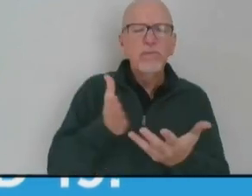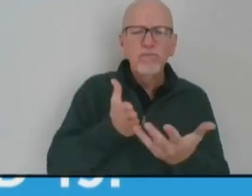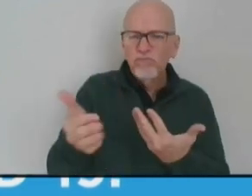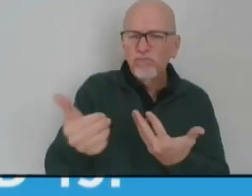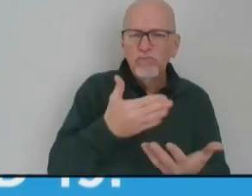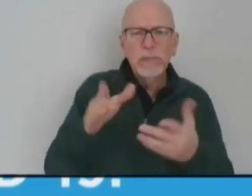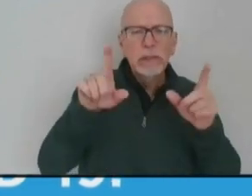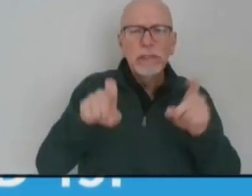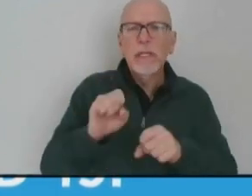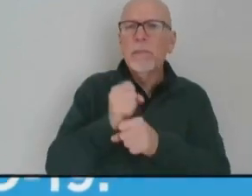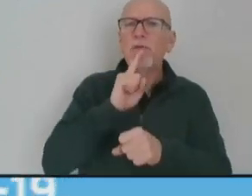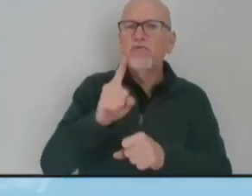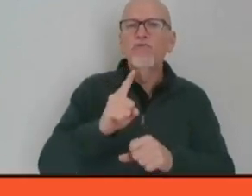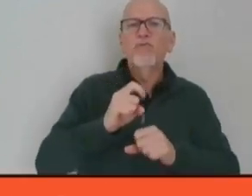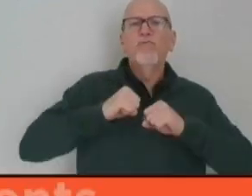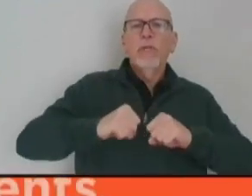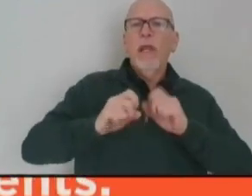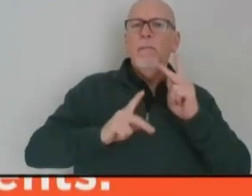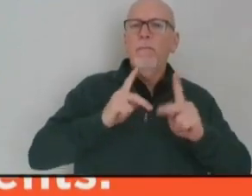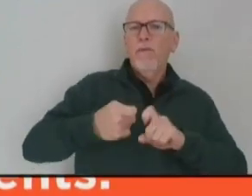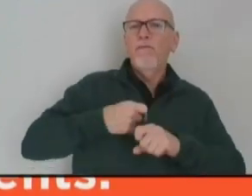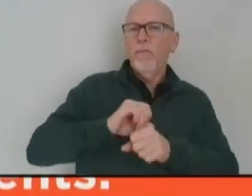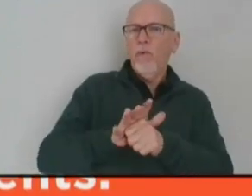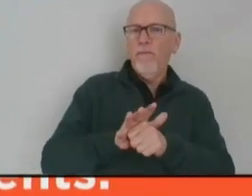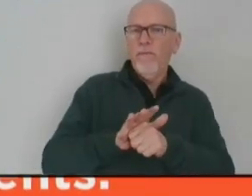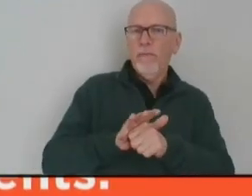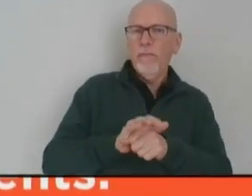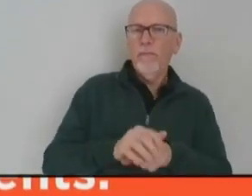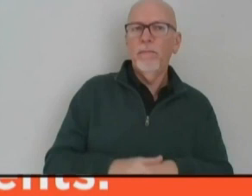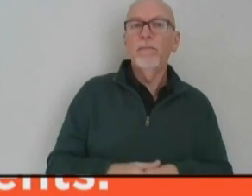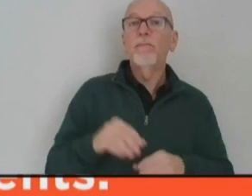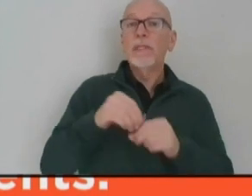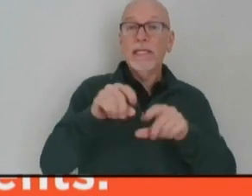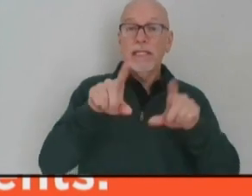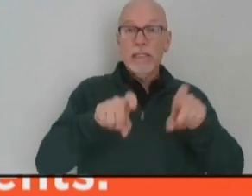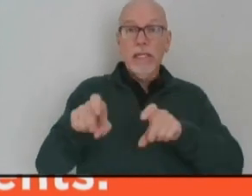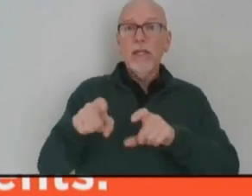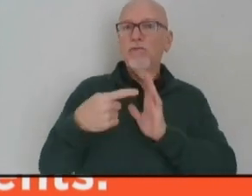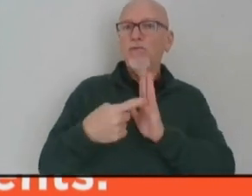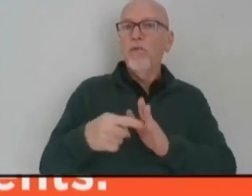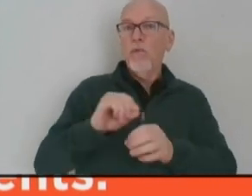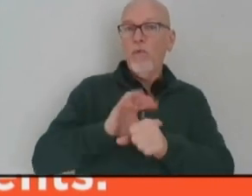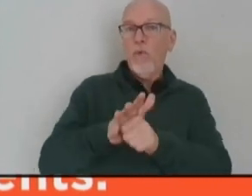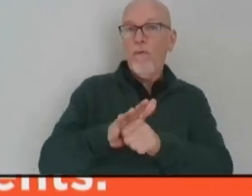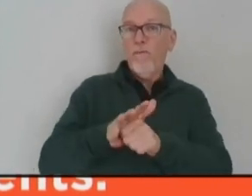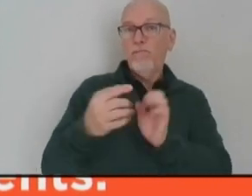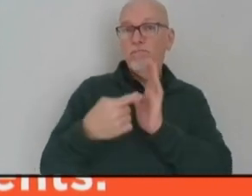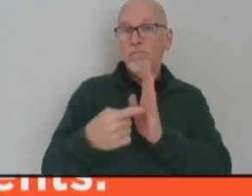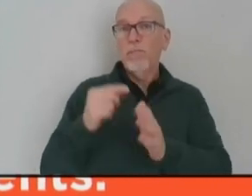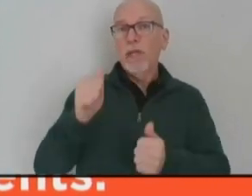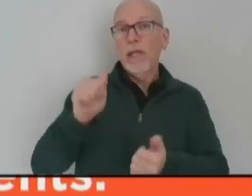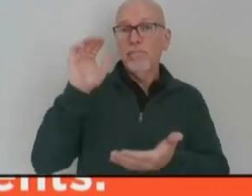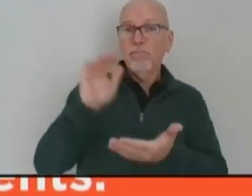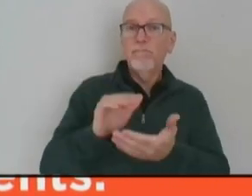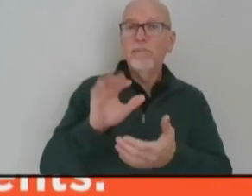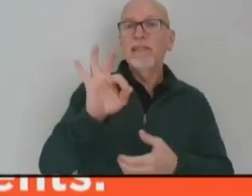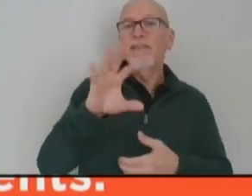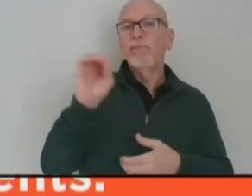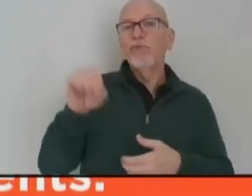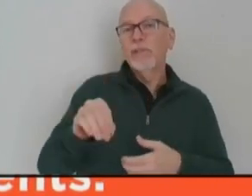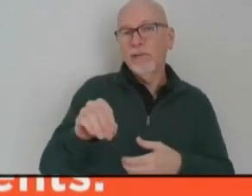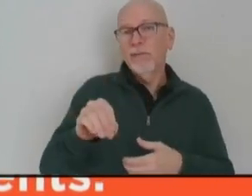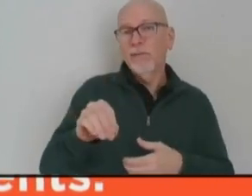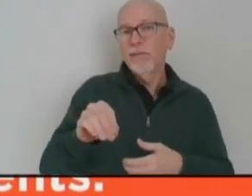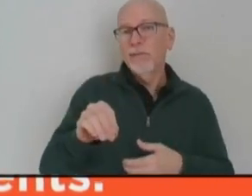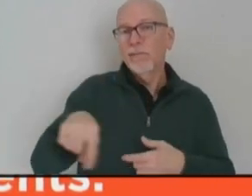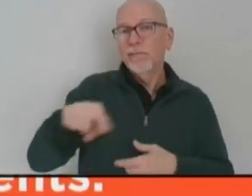help protect people from COVID-19. In clinical trials, the vaccines are proven to prevent COVID-19 symptoms in nearly 95% of vaccinated